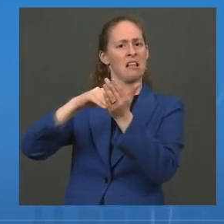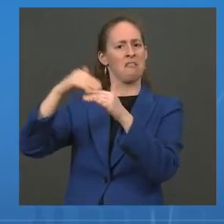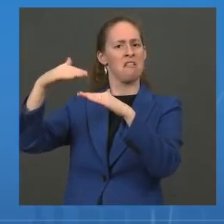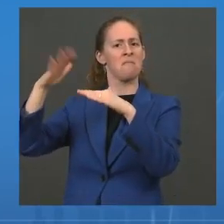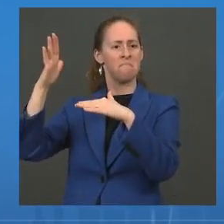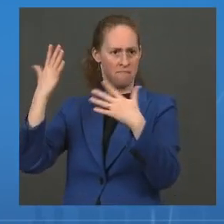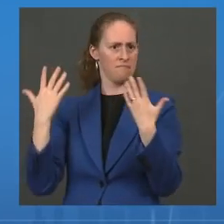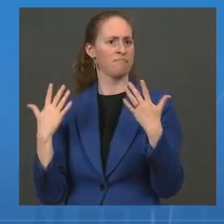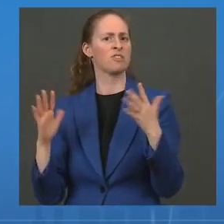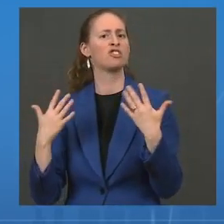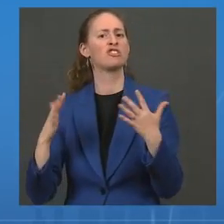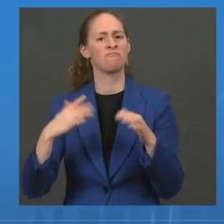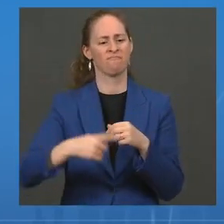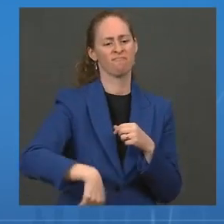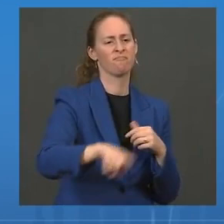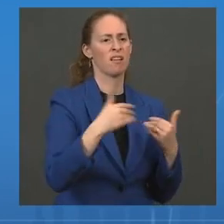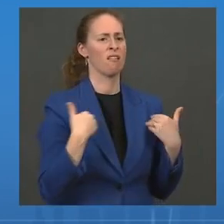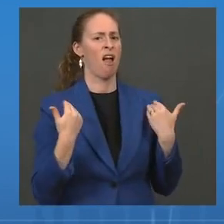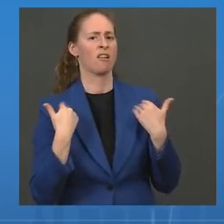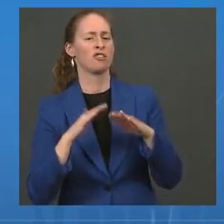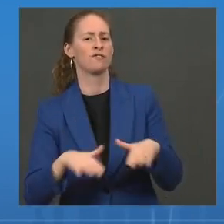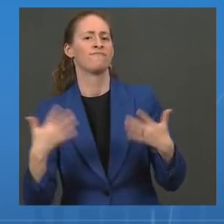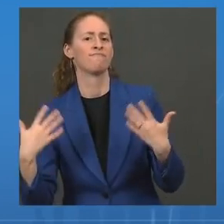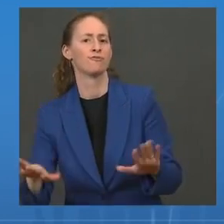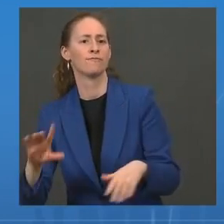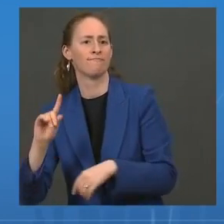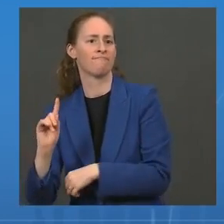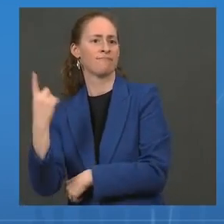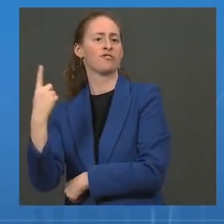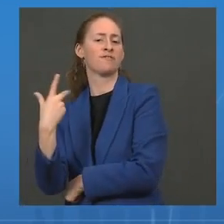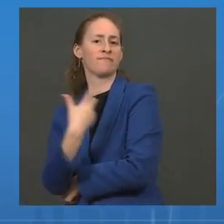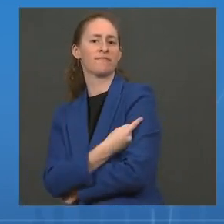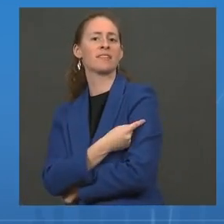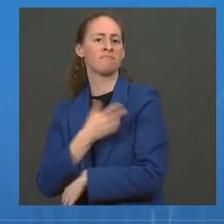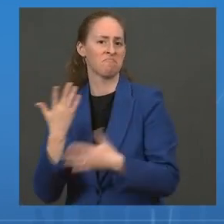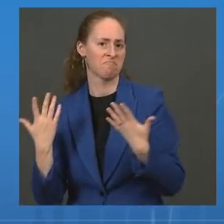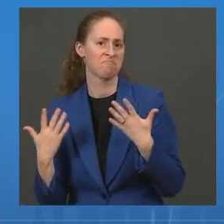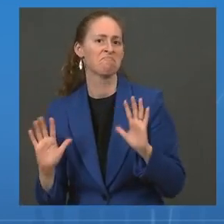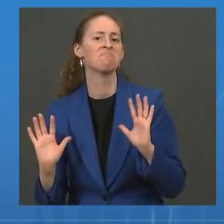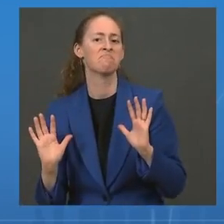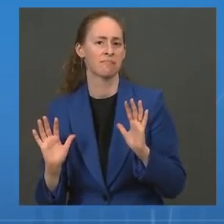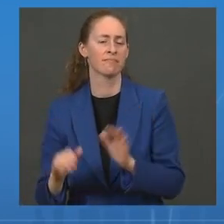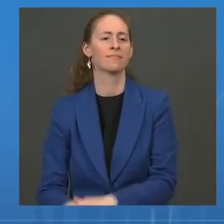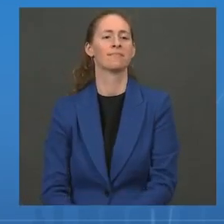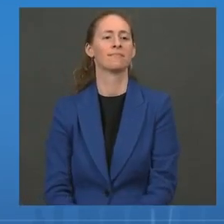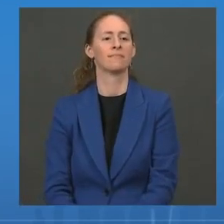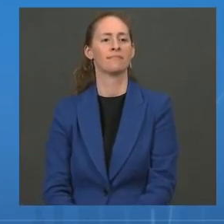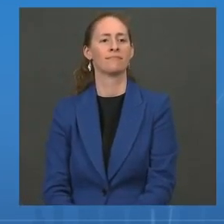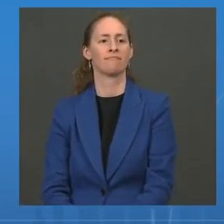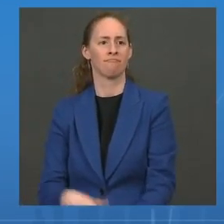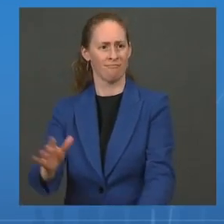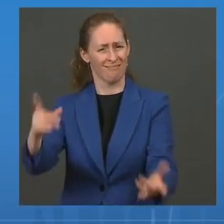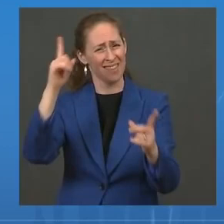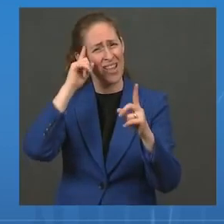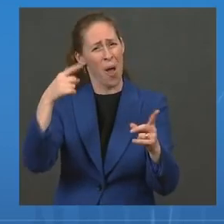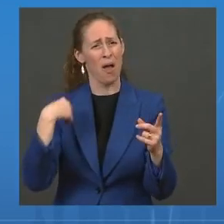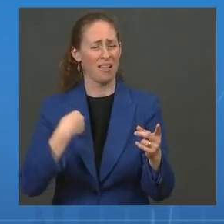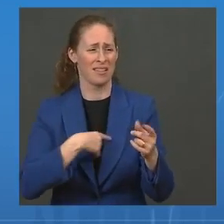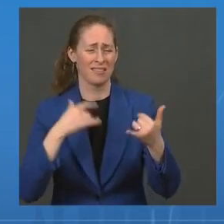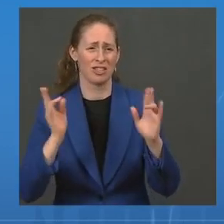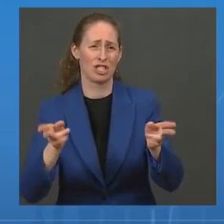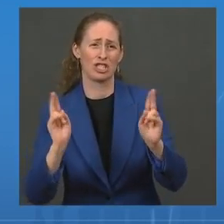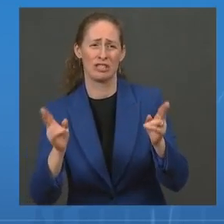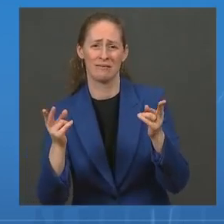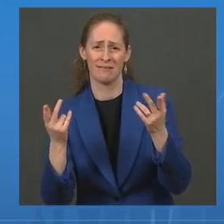received at least their first dose. Our goal clearly is to vaccinate as many kids as possible. This is the very beginning of the